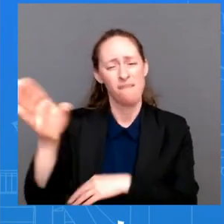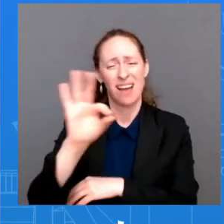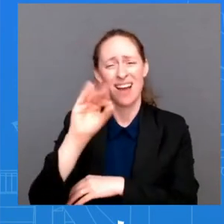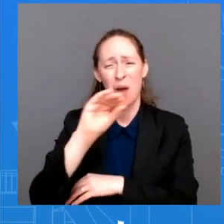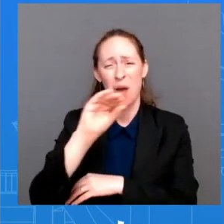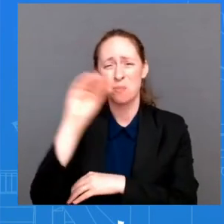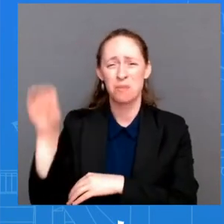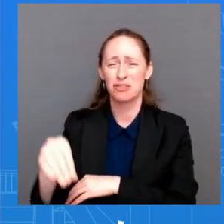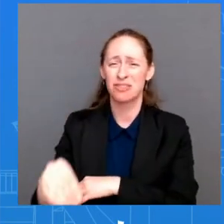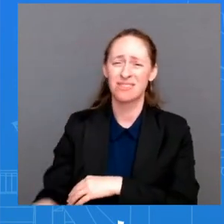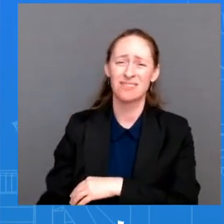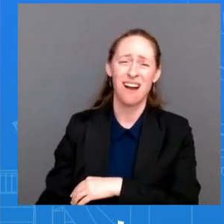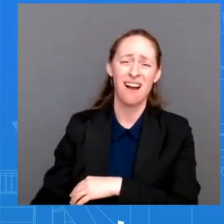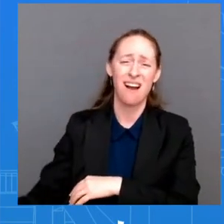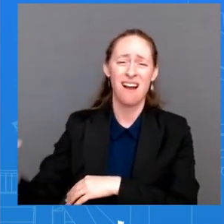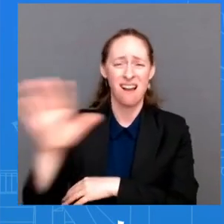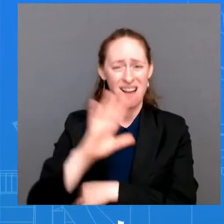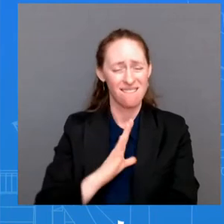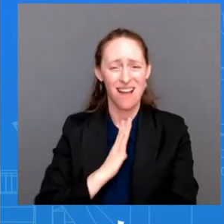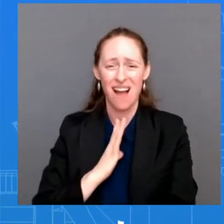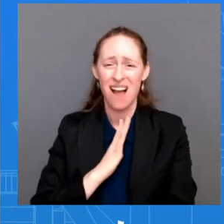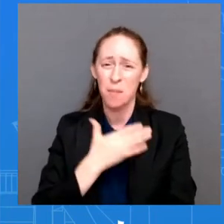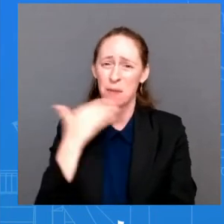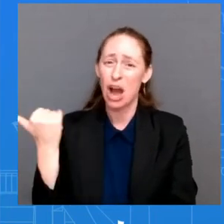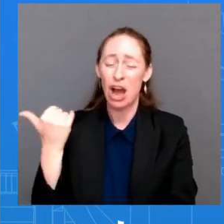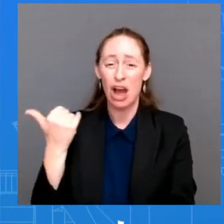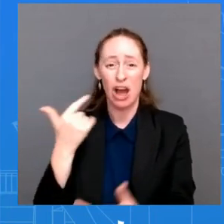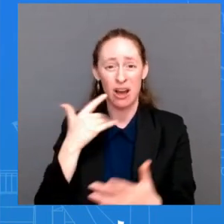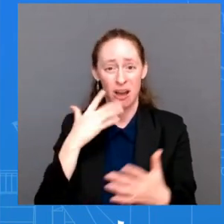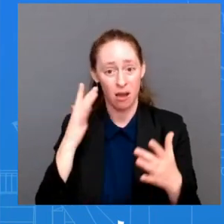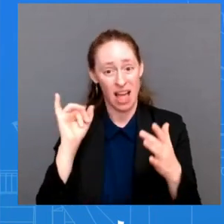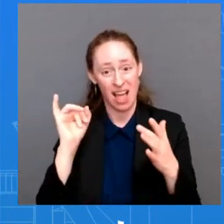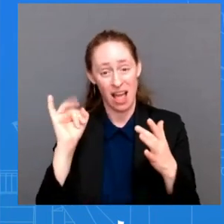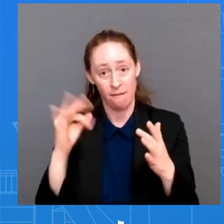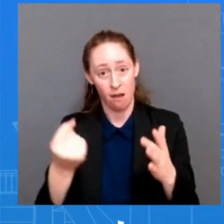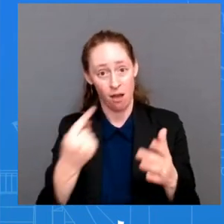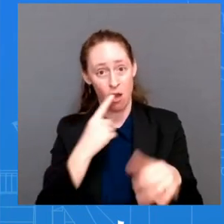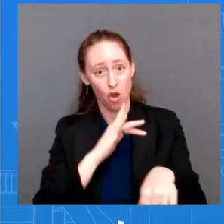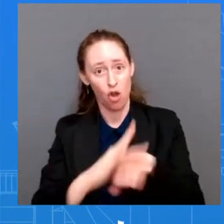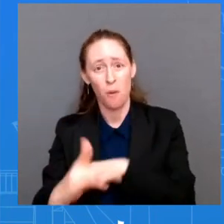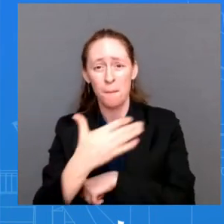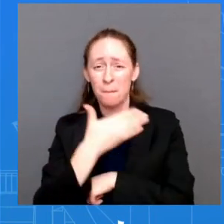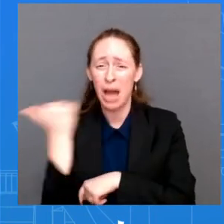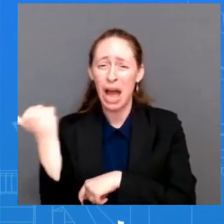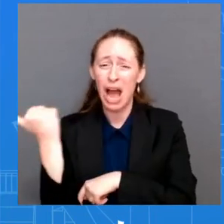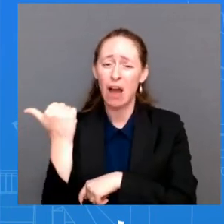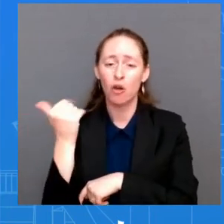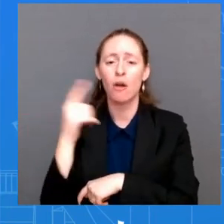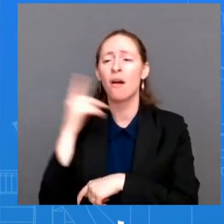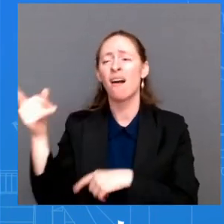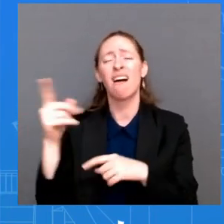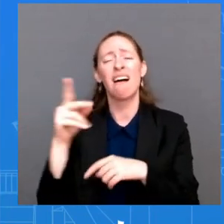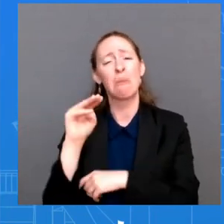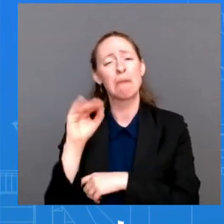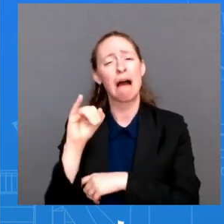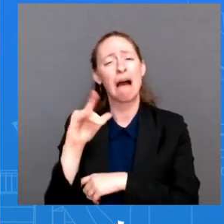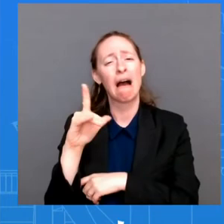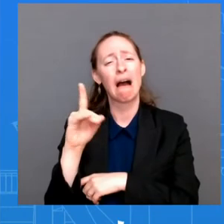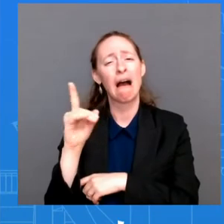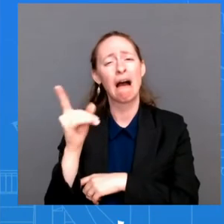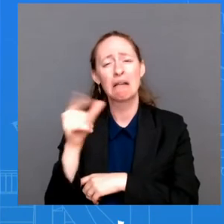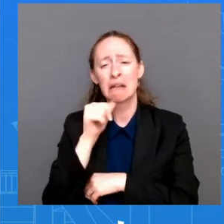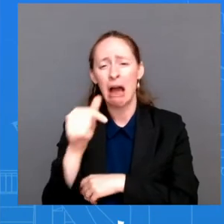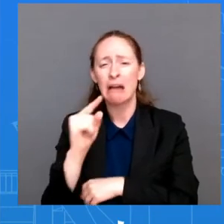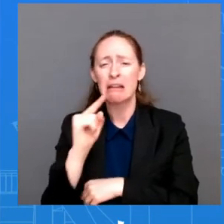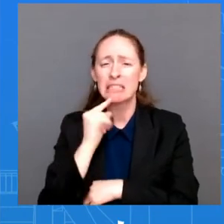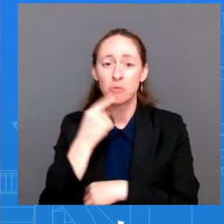you know as we saw the president had very mild symptoms because of pax lovid because he was fully vaccinated because he was double boosted